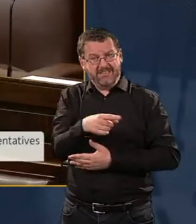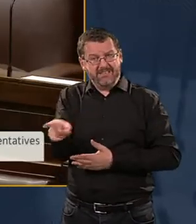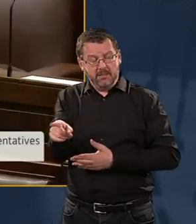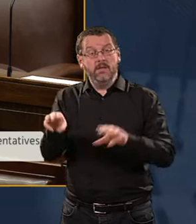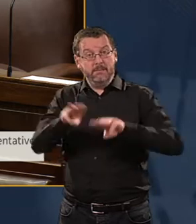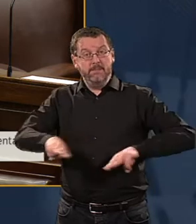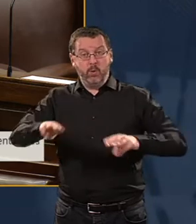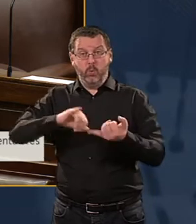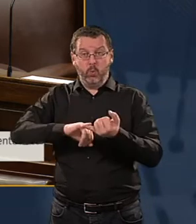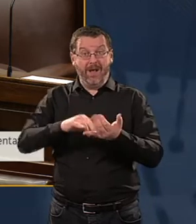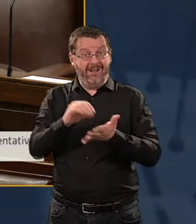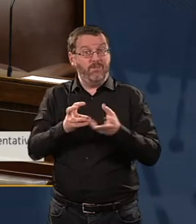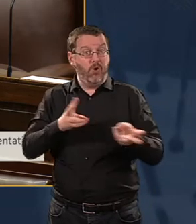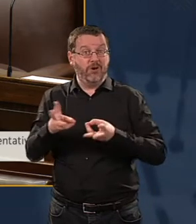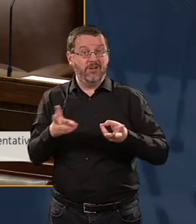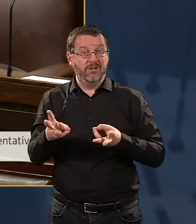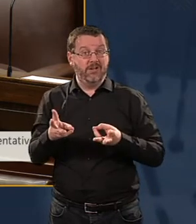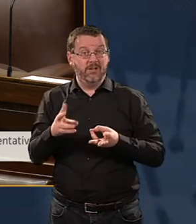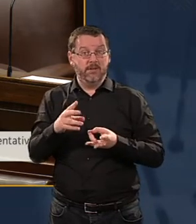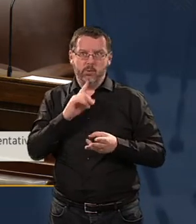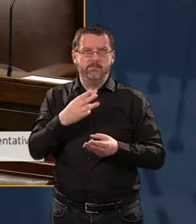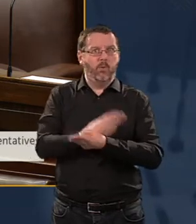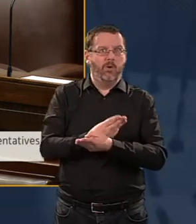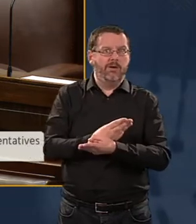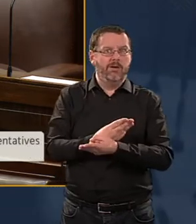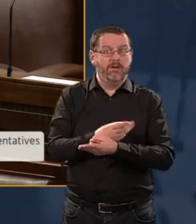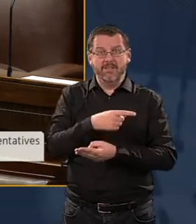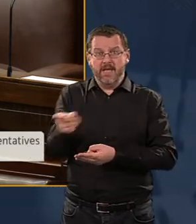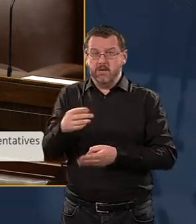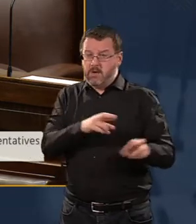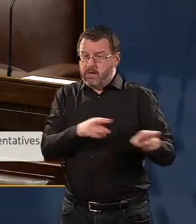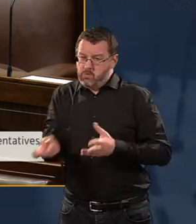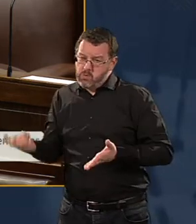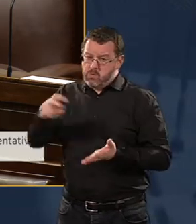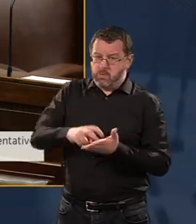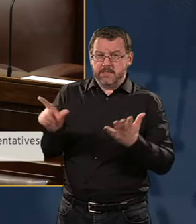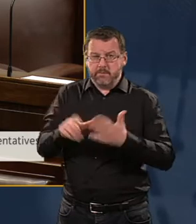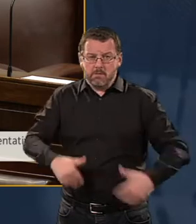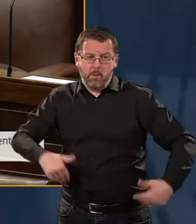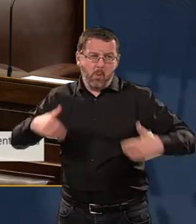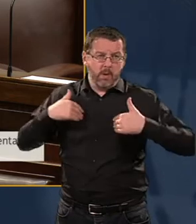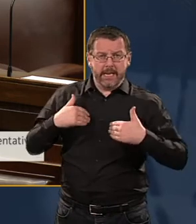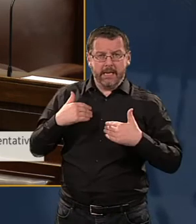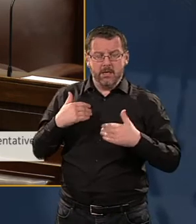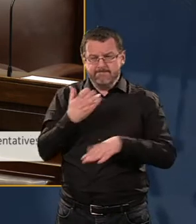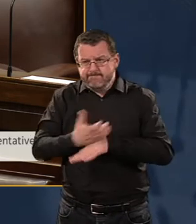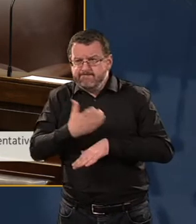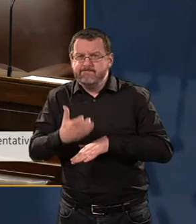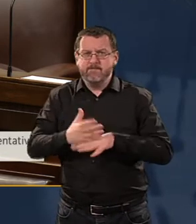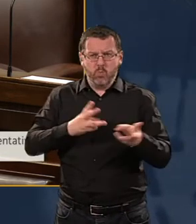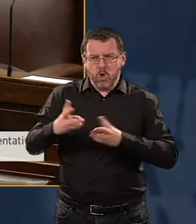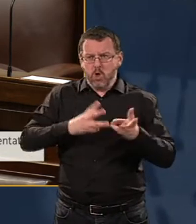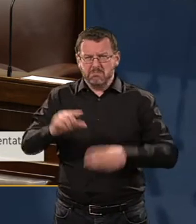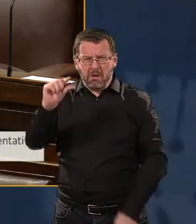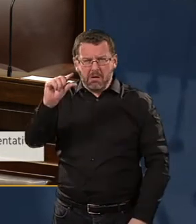are people who are working. The working poor. The people who get up at seven in the morning are working for a